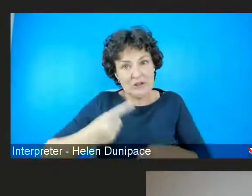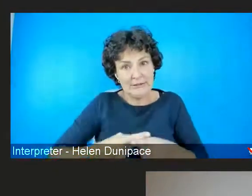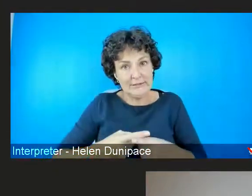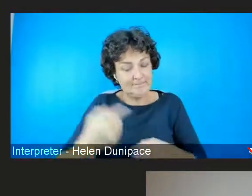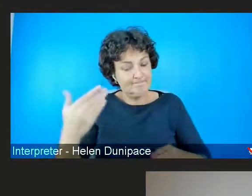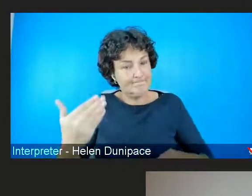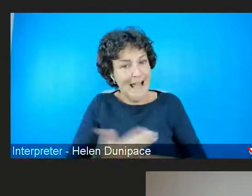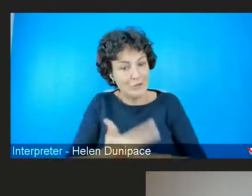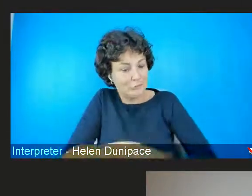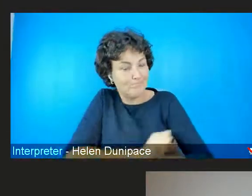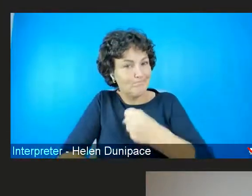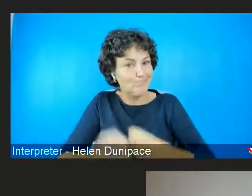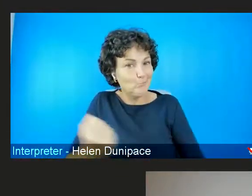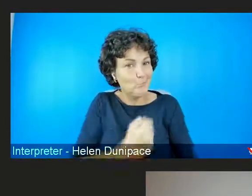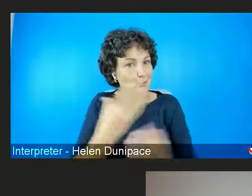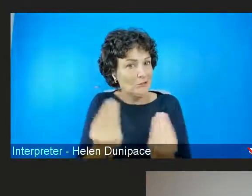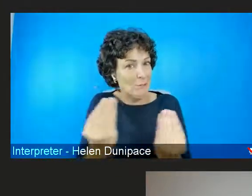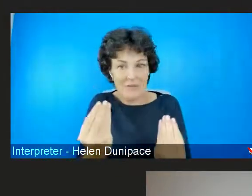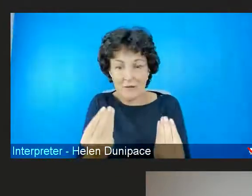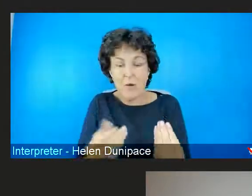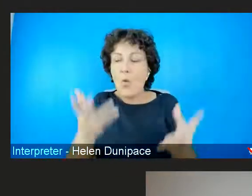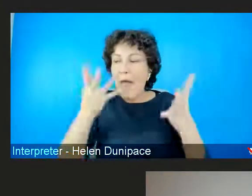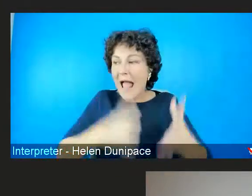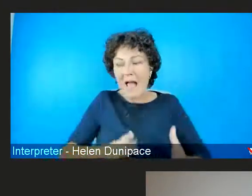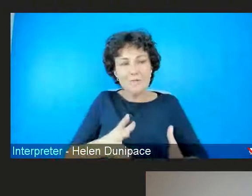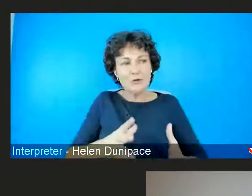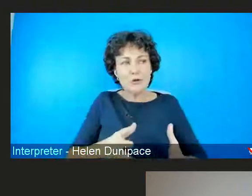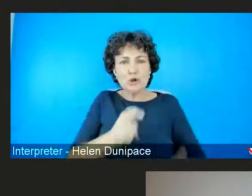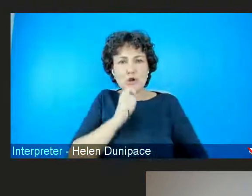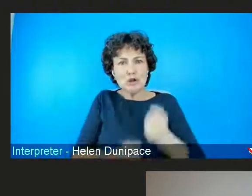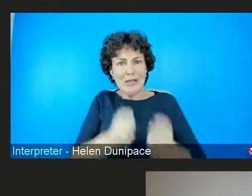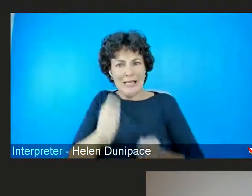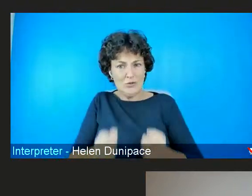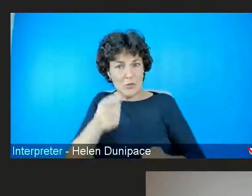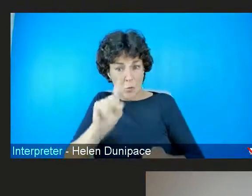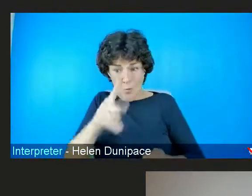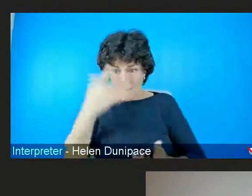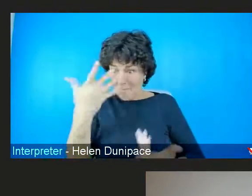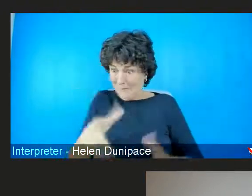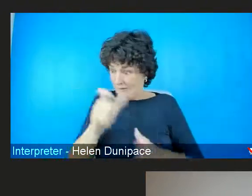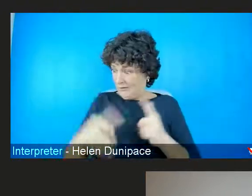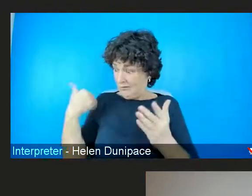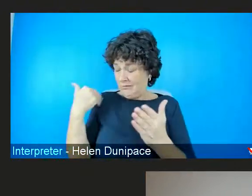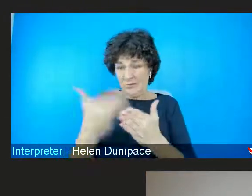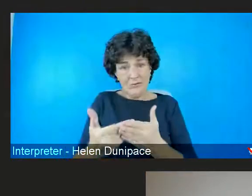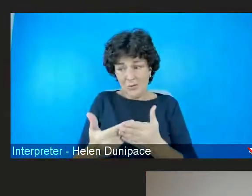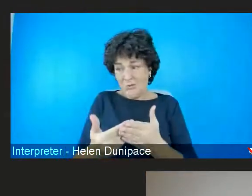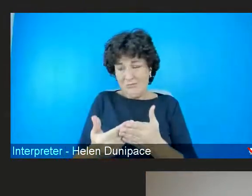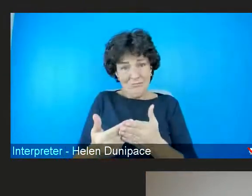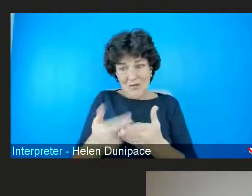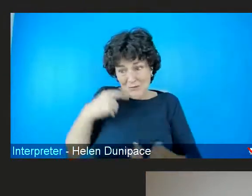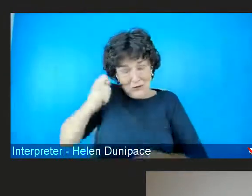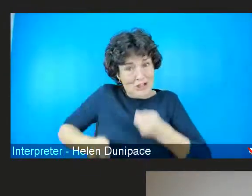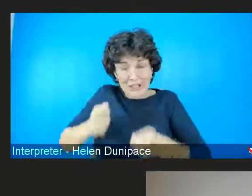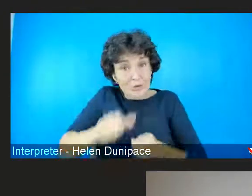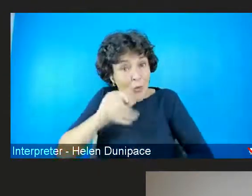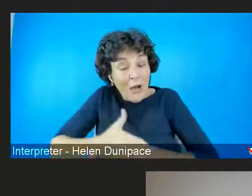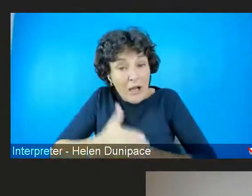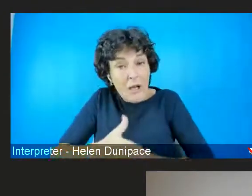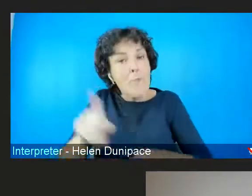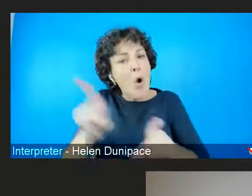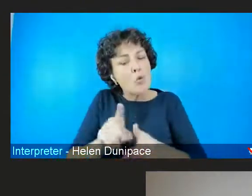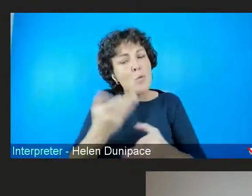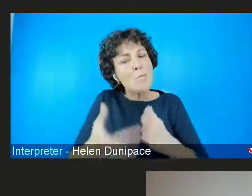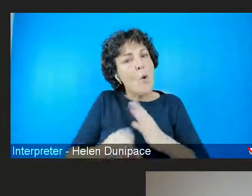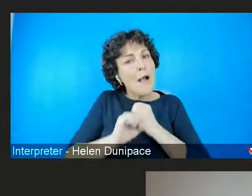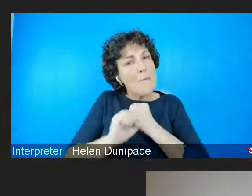do is start changing the actions that we taking and putting more commitment into it. It is commitment